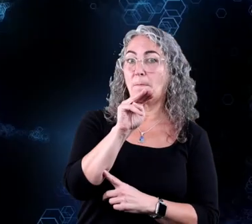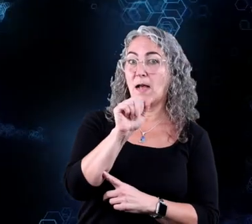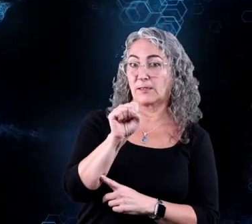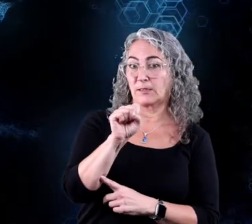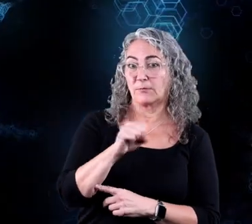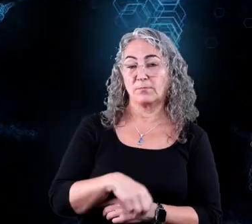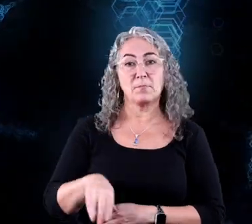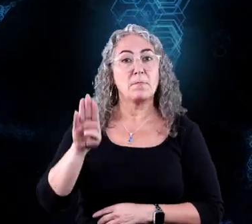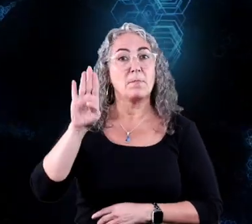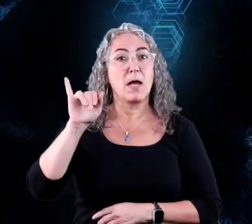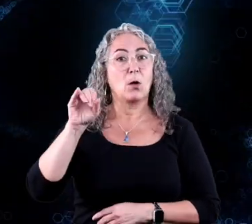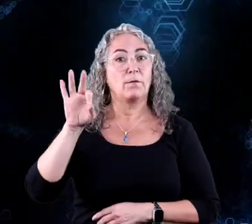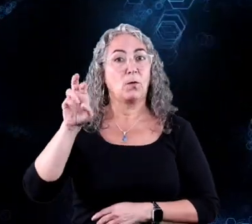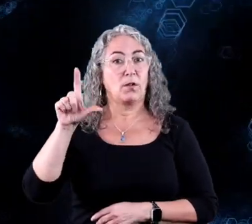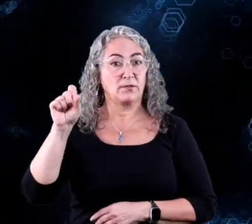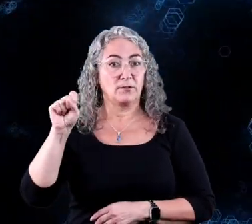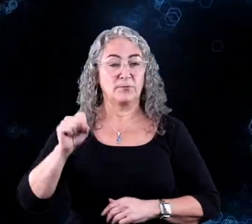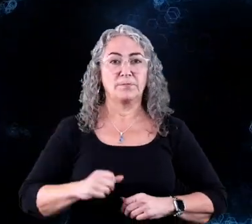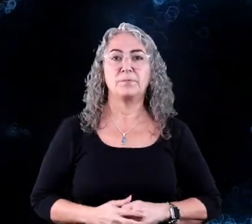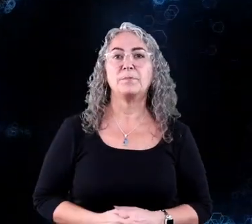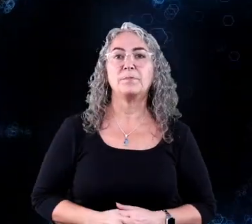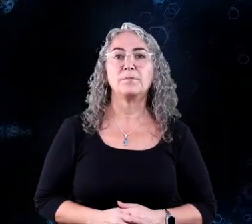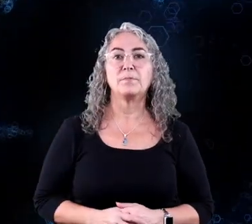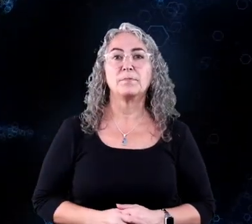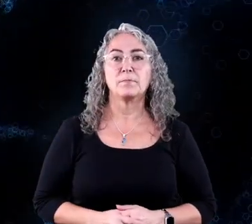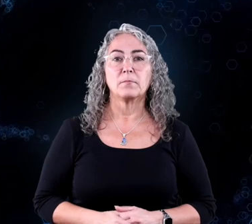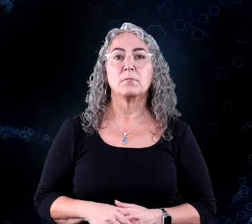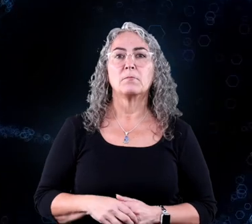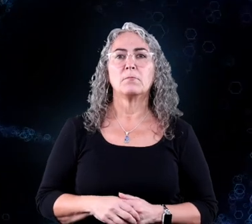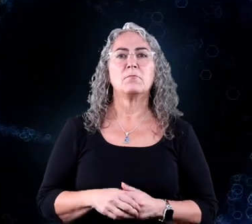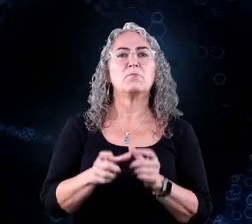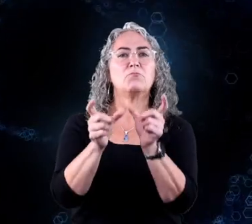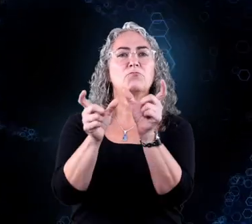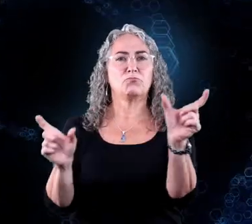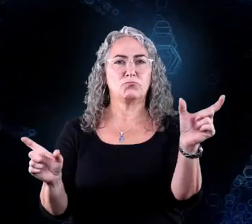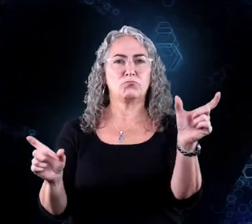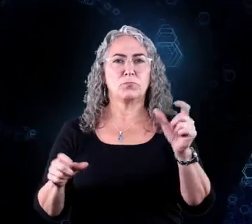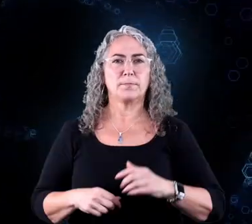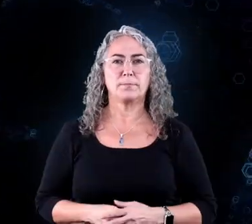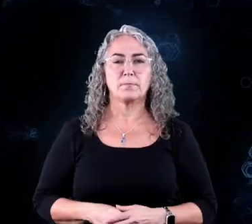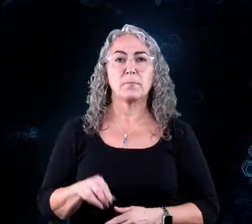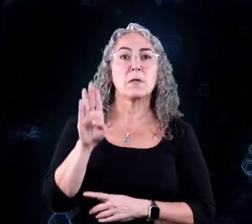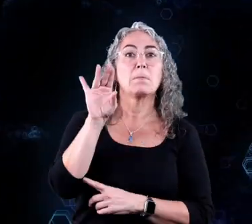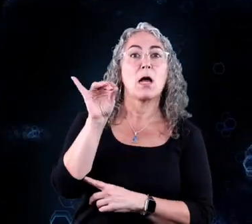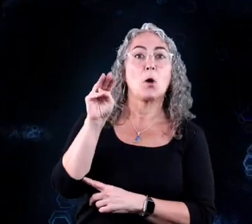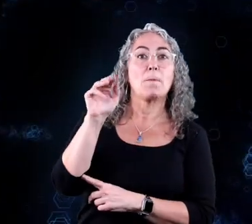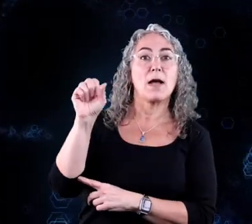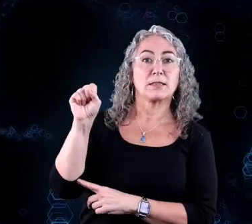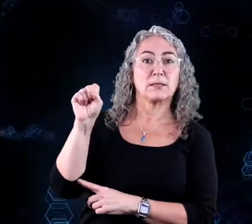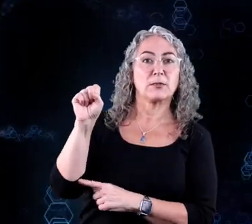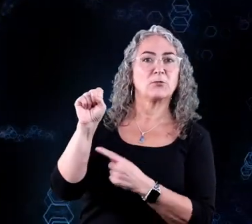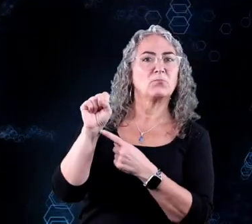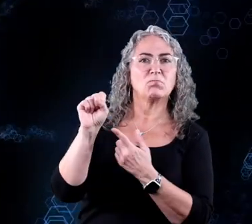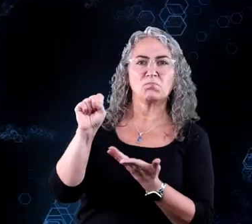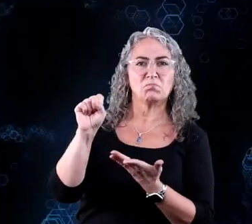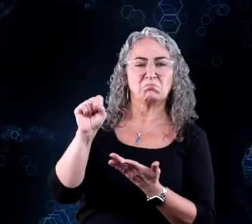The words are biomass and biofuels. Let's break those words down starting with biomass.